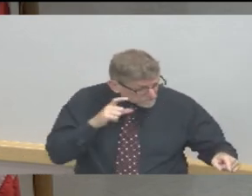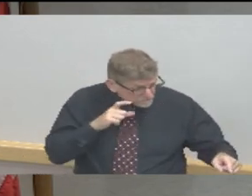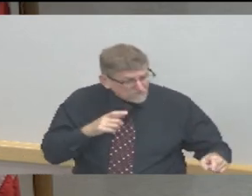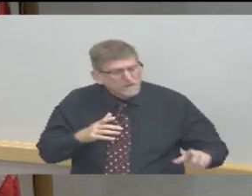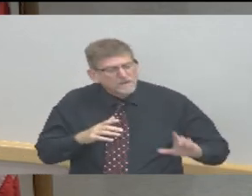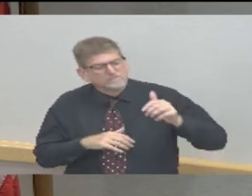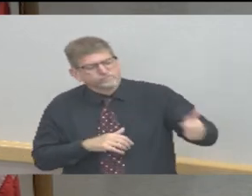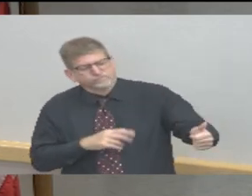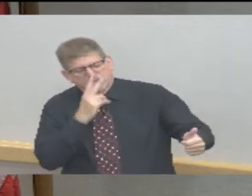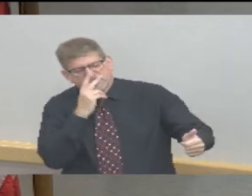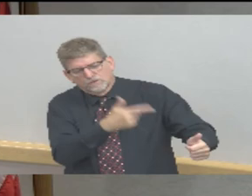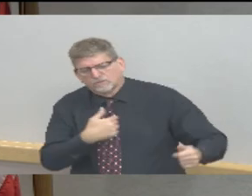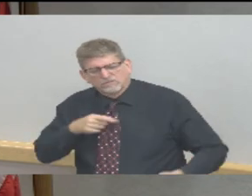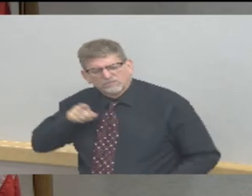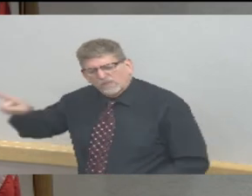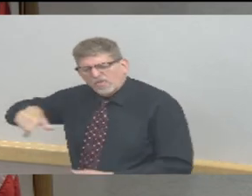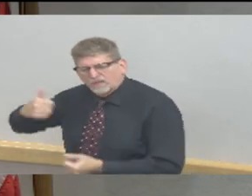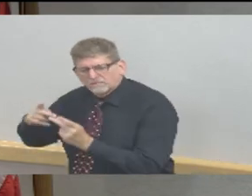sense your choices.